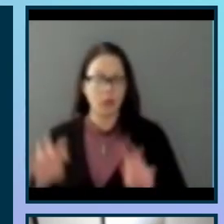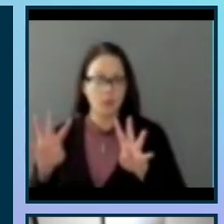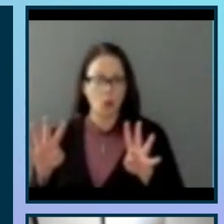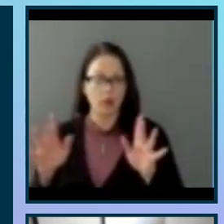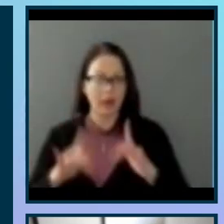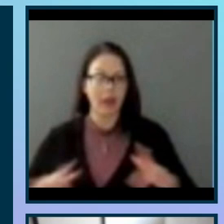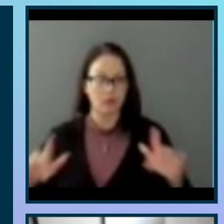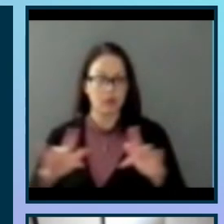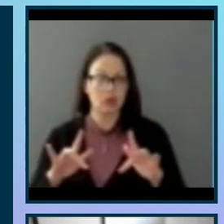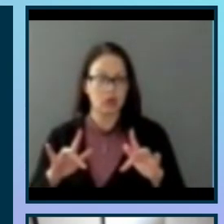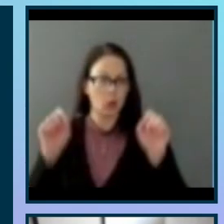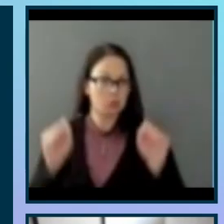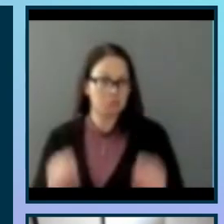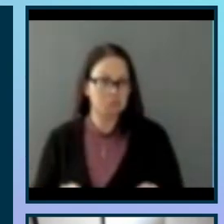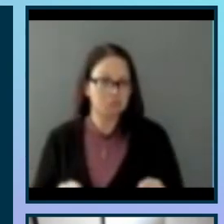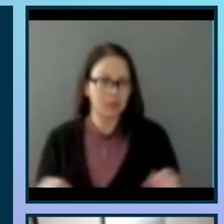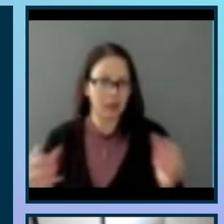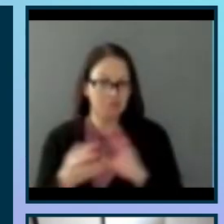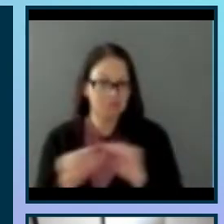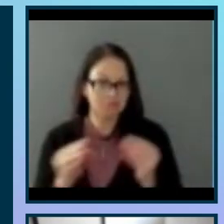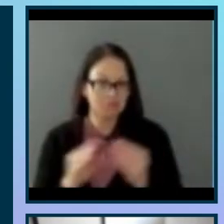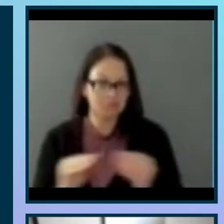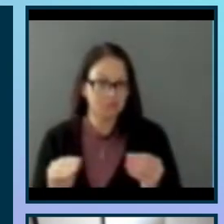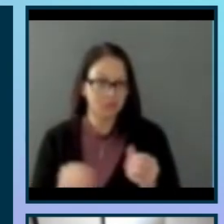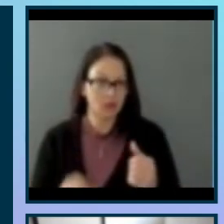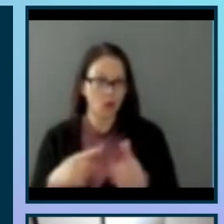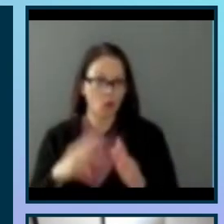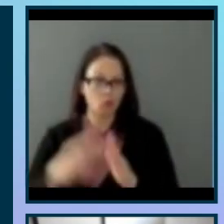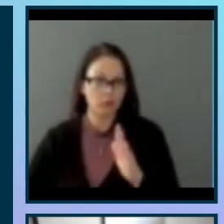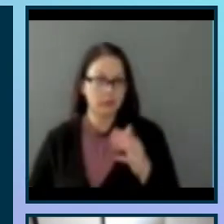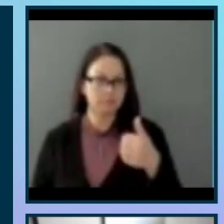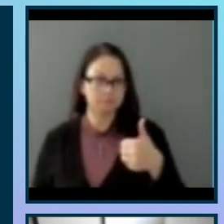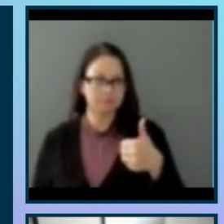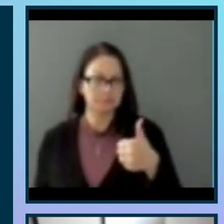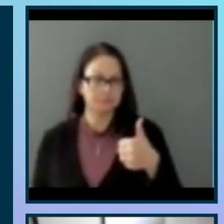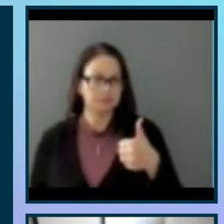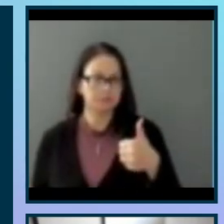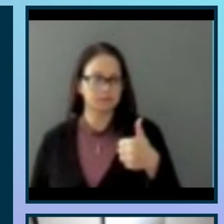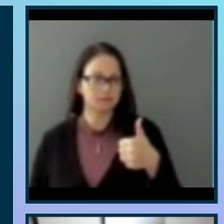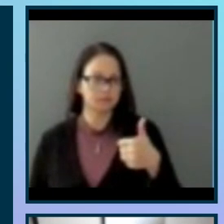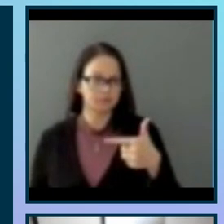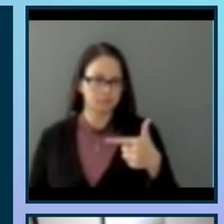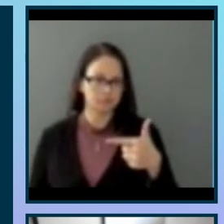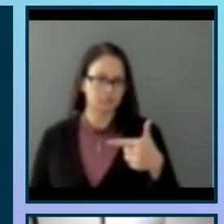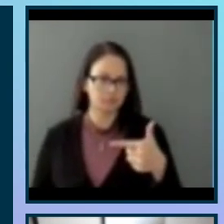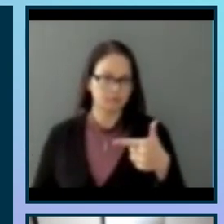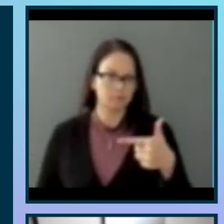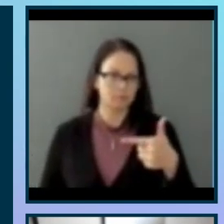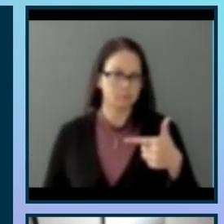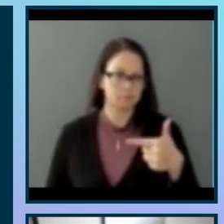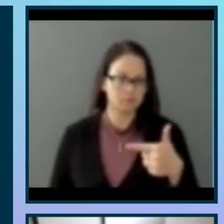can tell a story. So citizen science data can tell stories of the changes since the last eclipse,